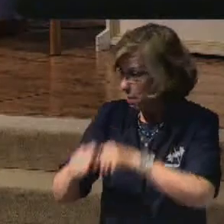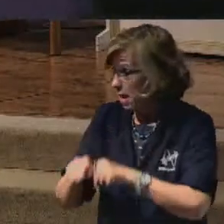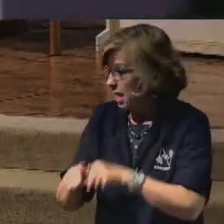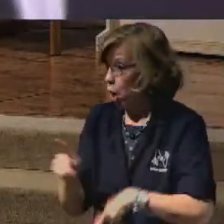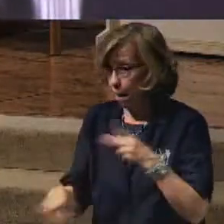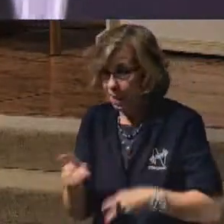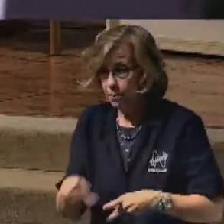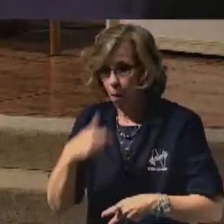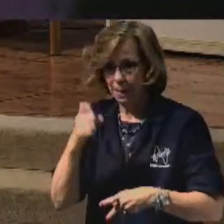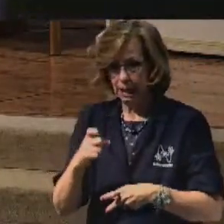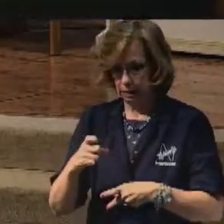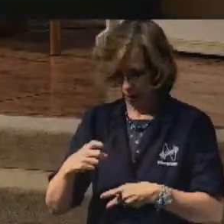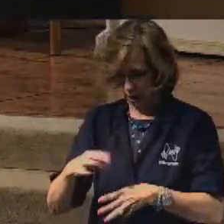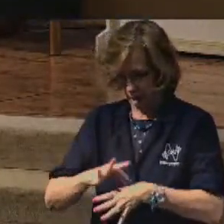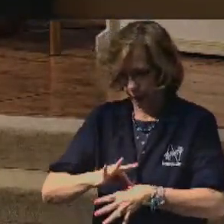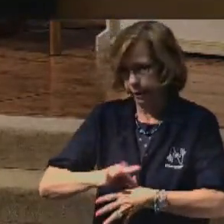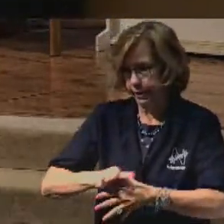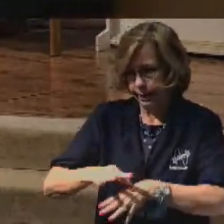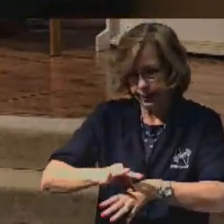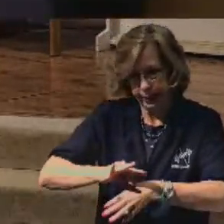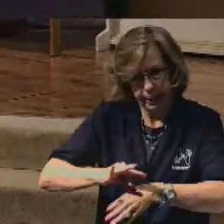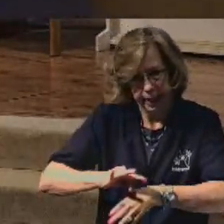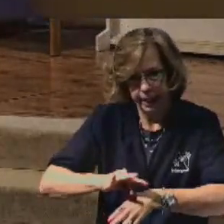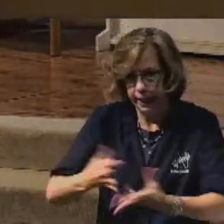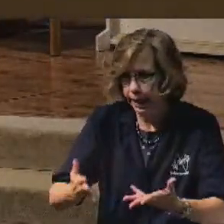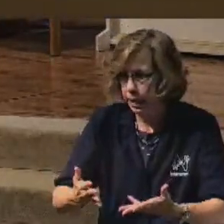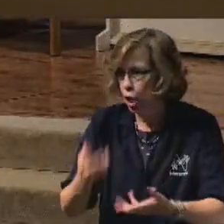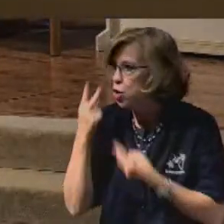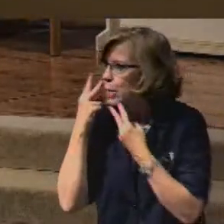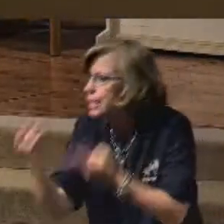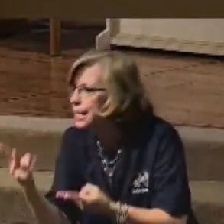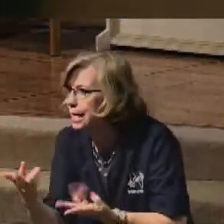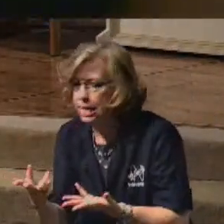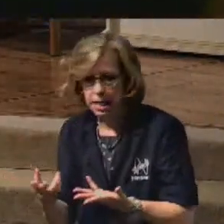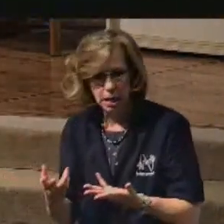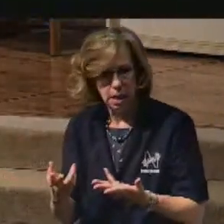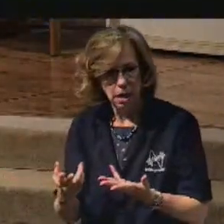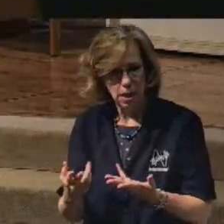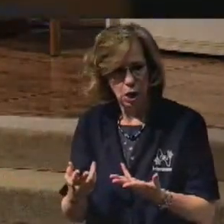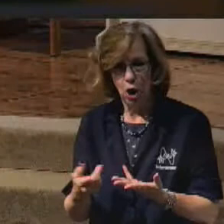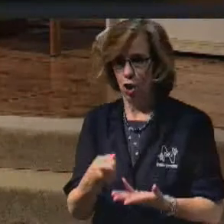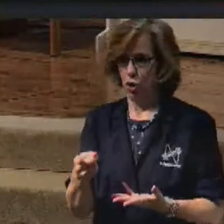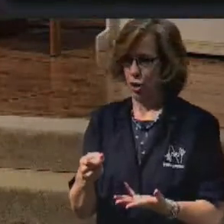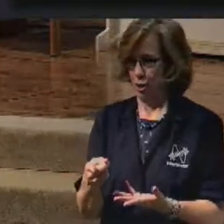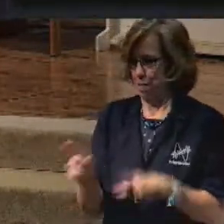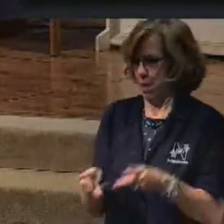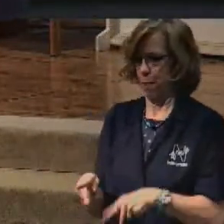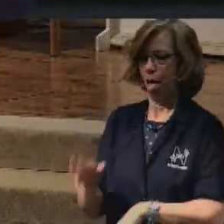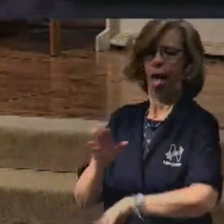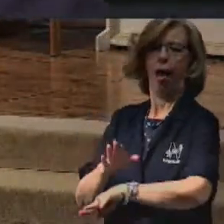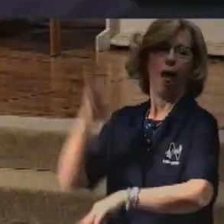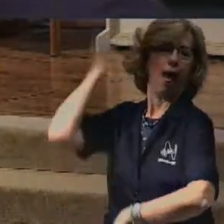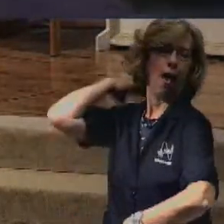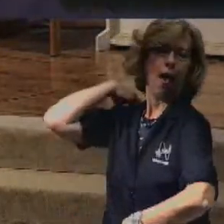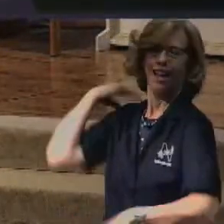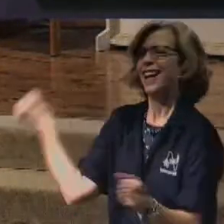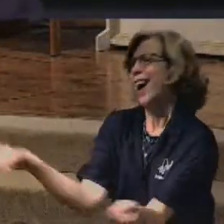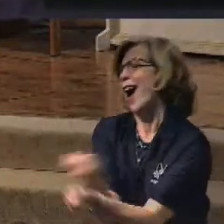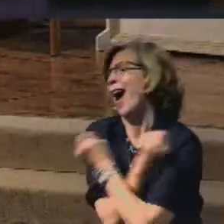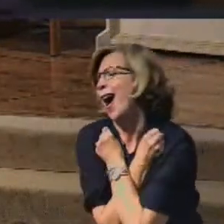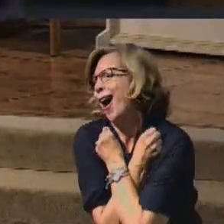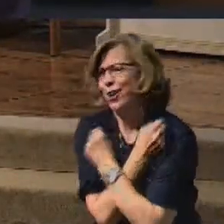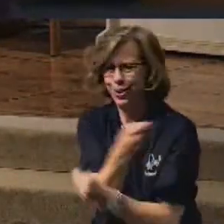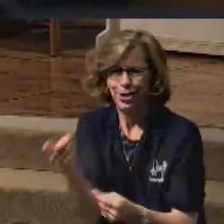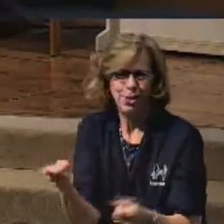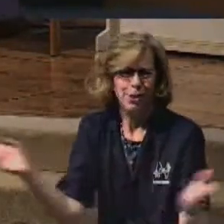they have skin on, because you can see them, because they can pat you on the back, give you a hug, encourage